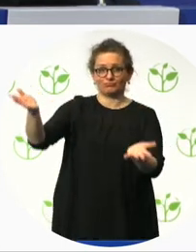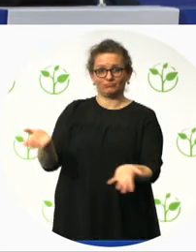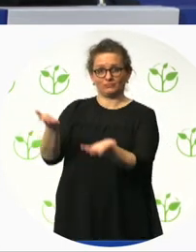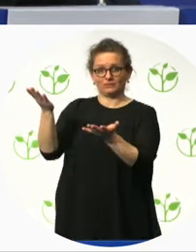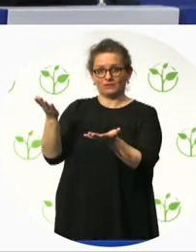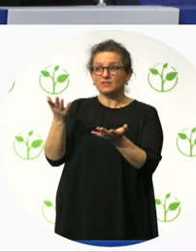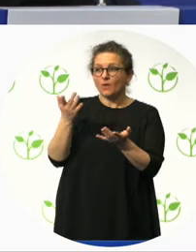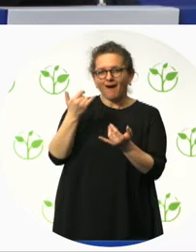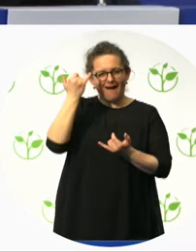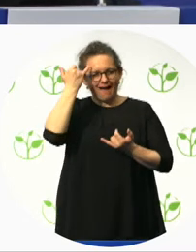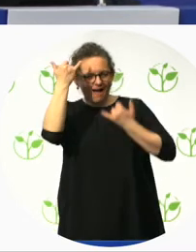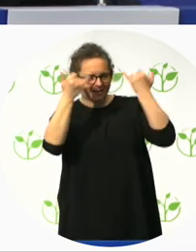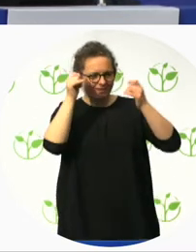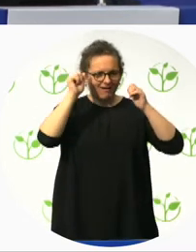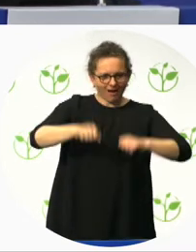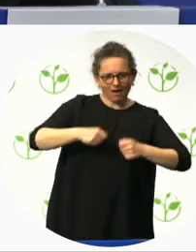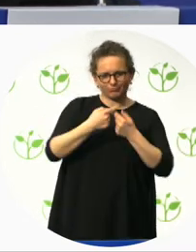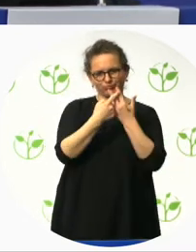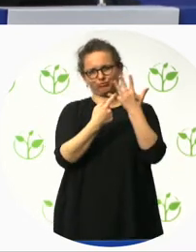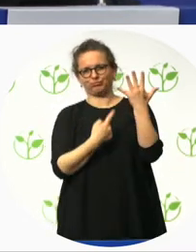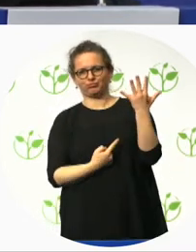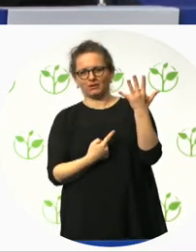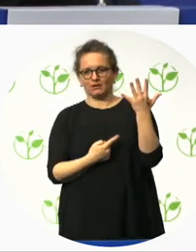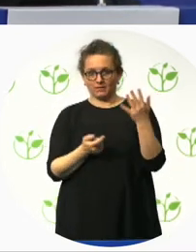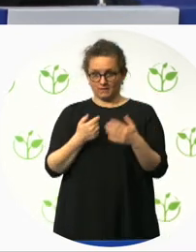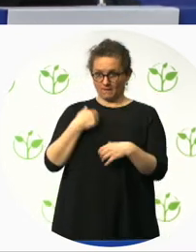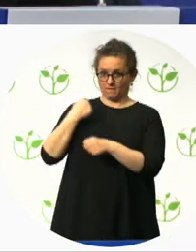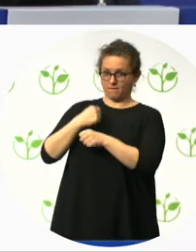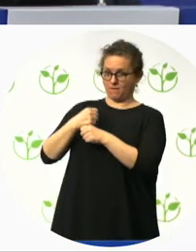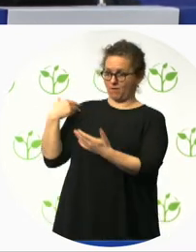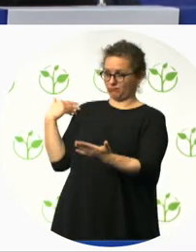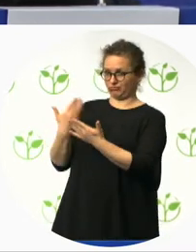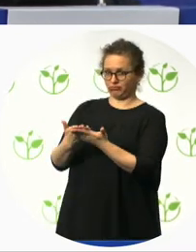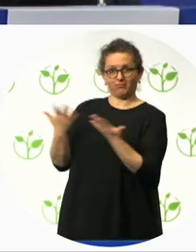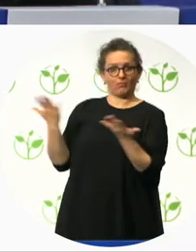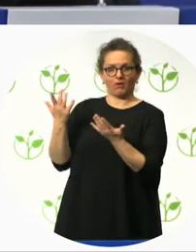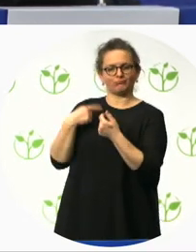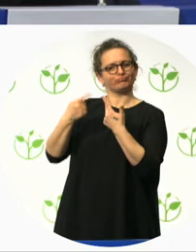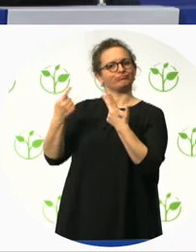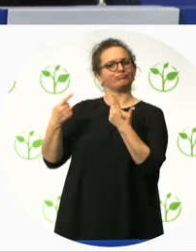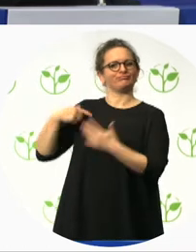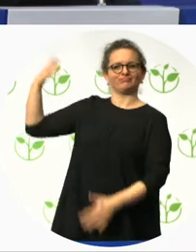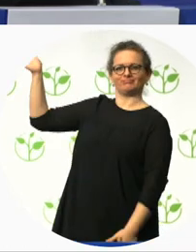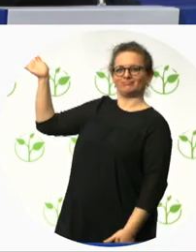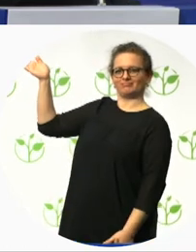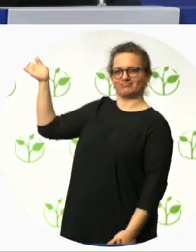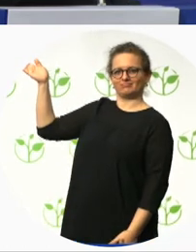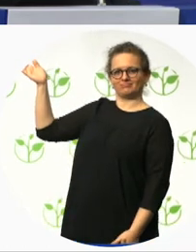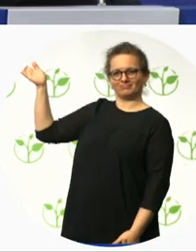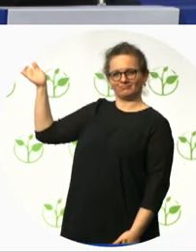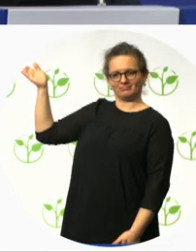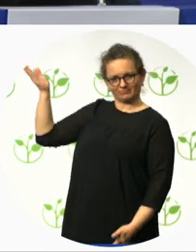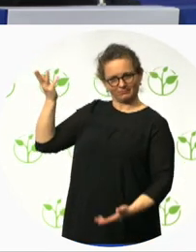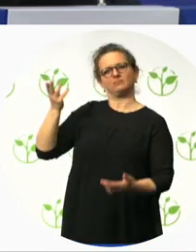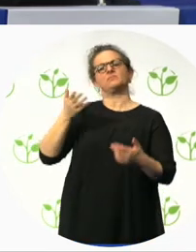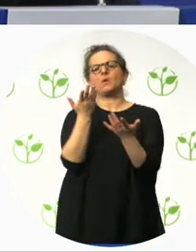up on that challenge. And what they came back with was a new typology. A new housing typology. Which they called the multi-generation home. Now this responds